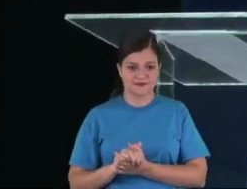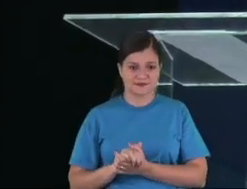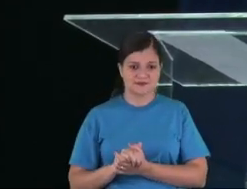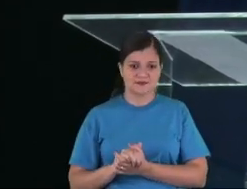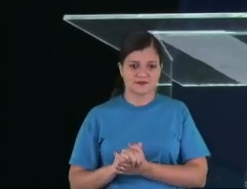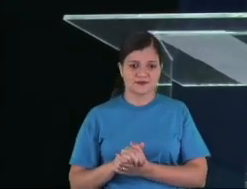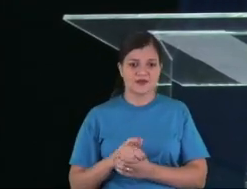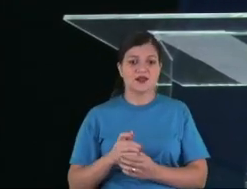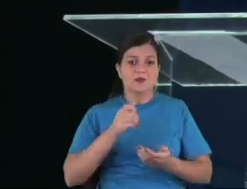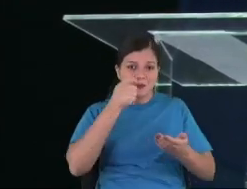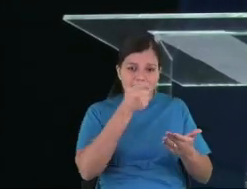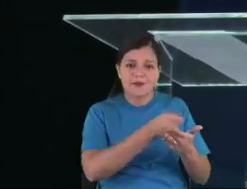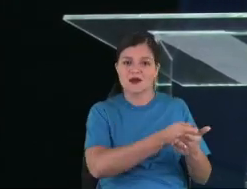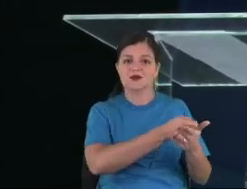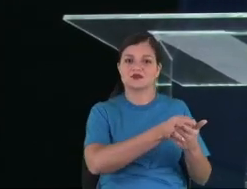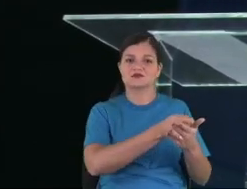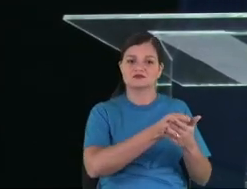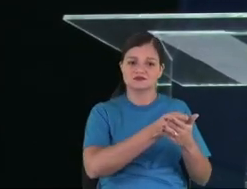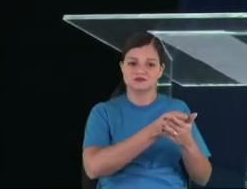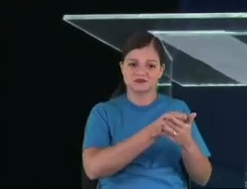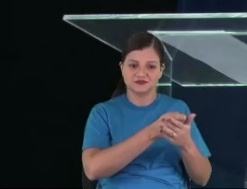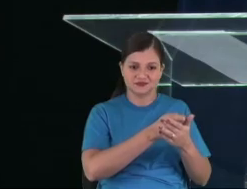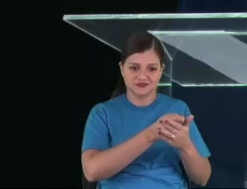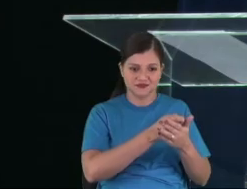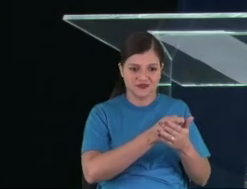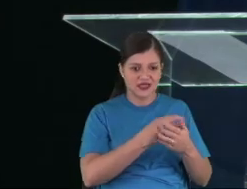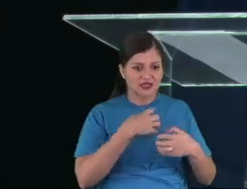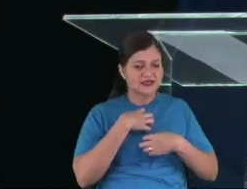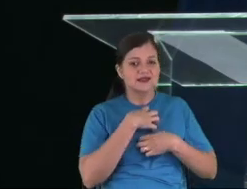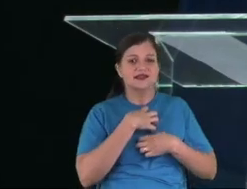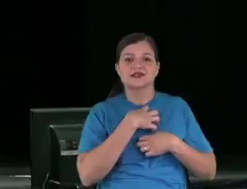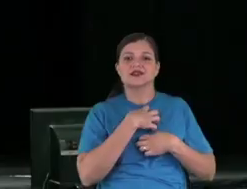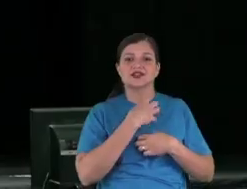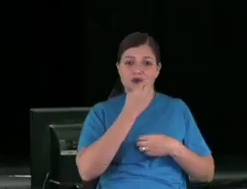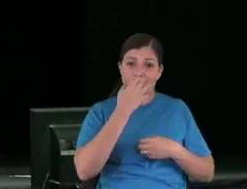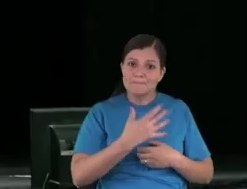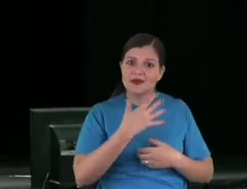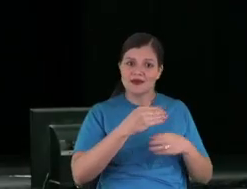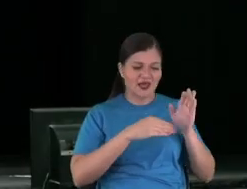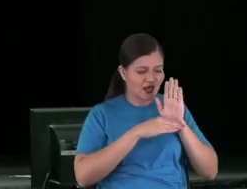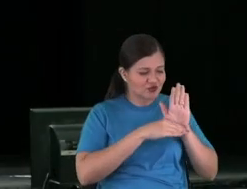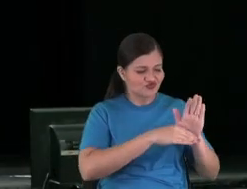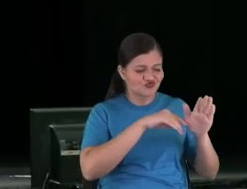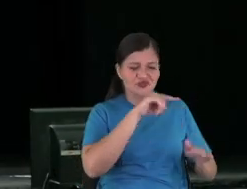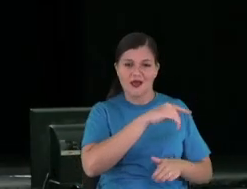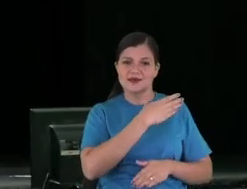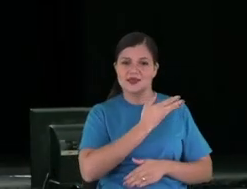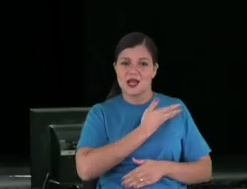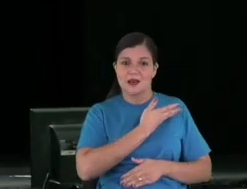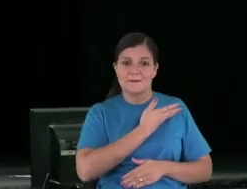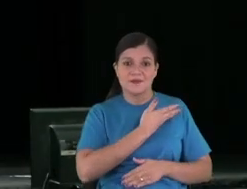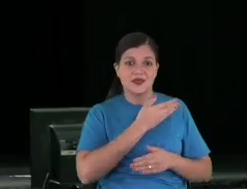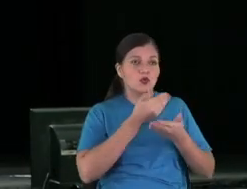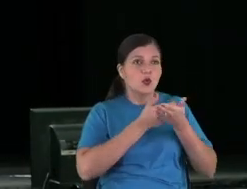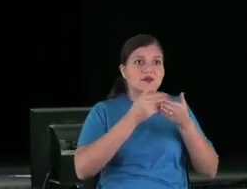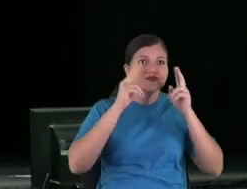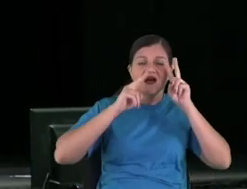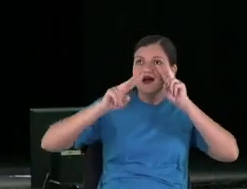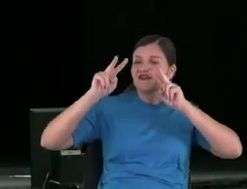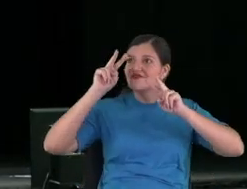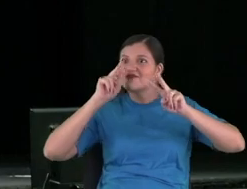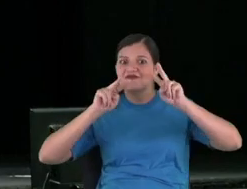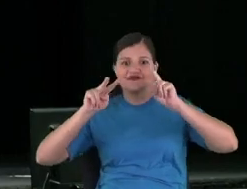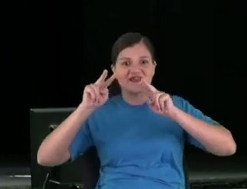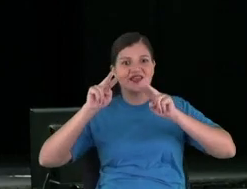And we pay. And we feel like a part of this boy that saw the world